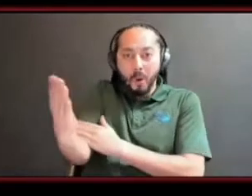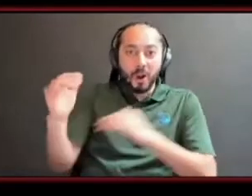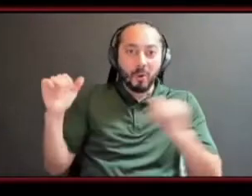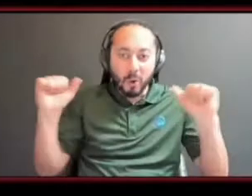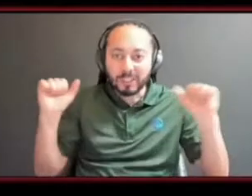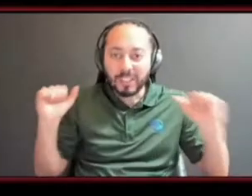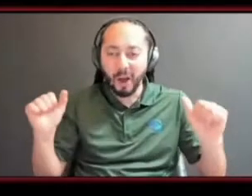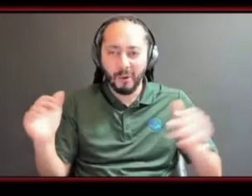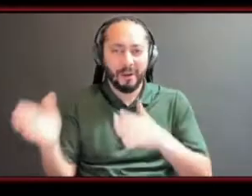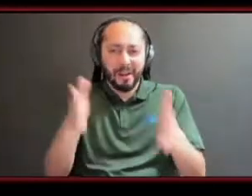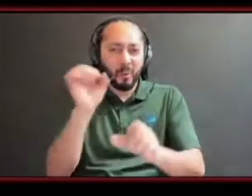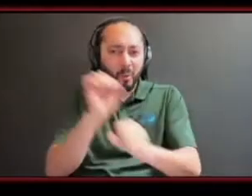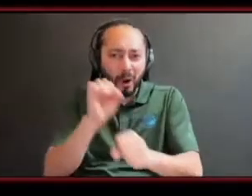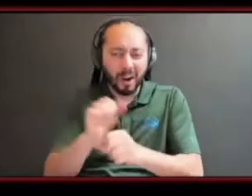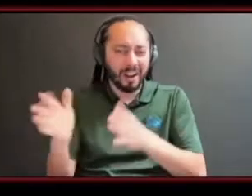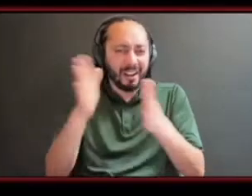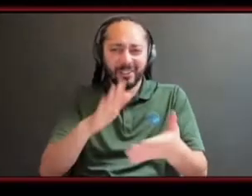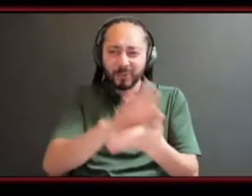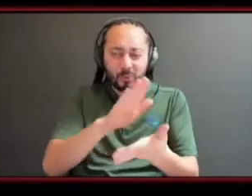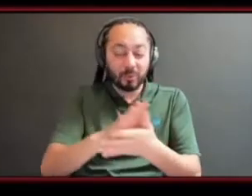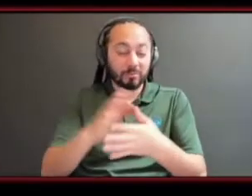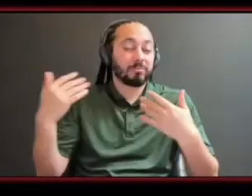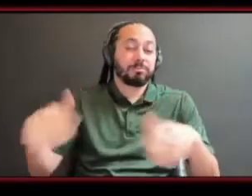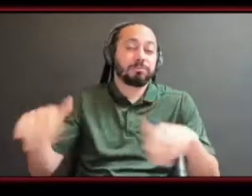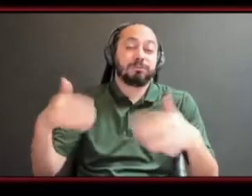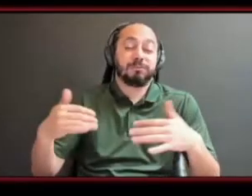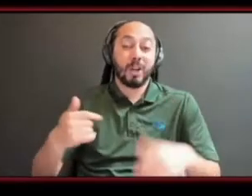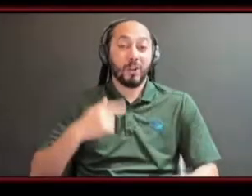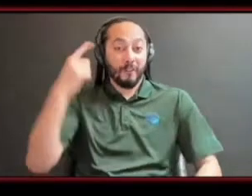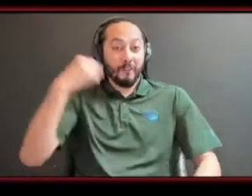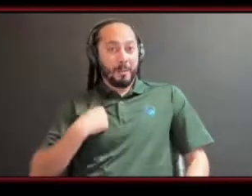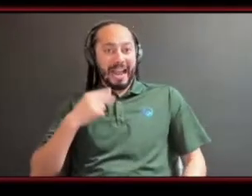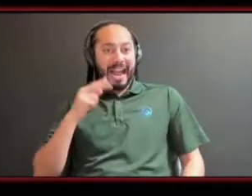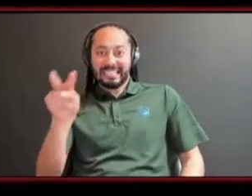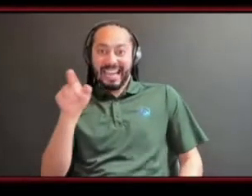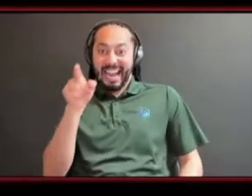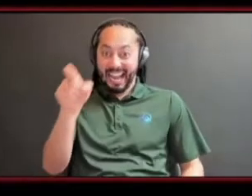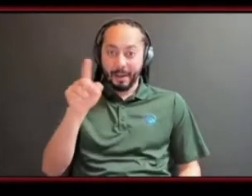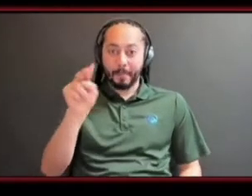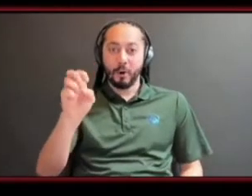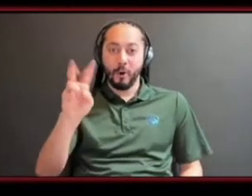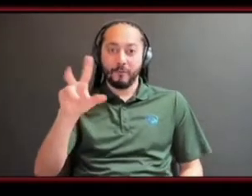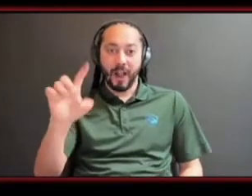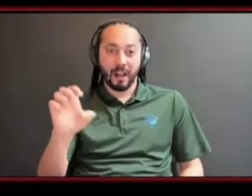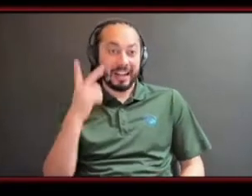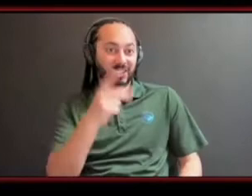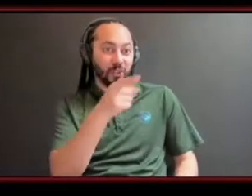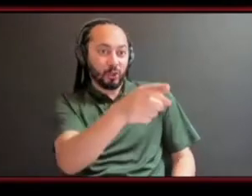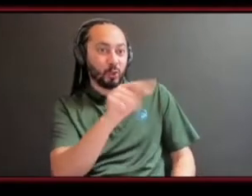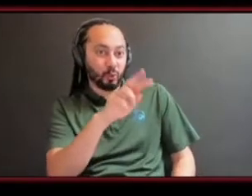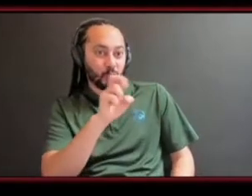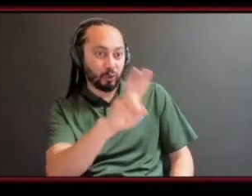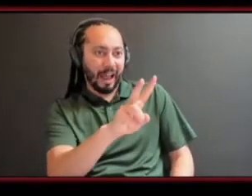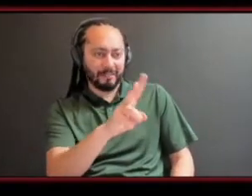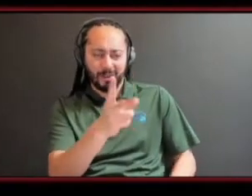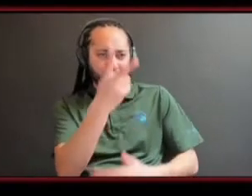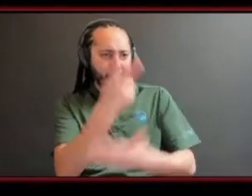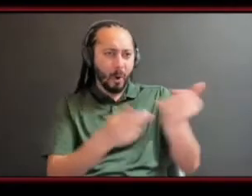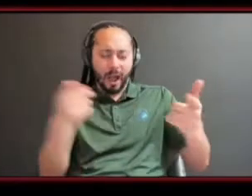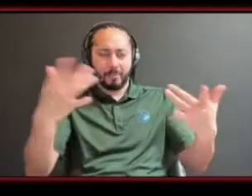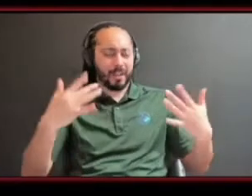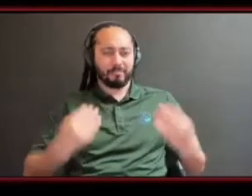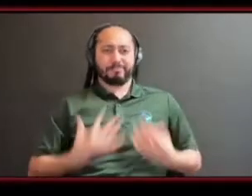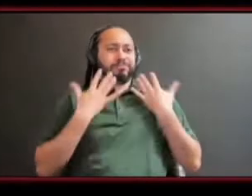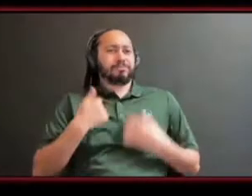strong believer that you know when i see you guys hustling or you know it motivates me to want to do more because i see you all this great stuff that you're doing so i really